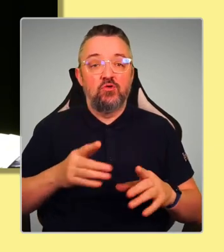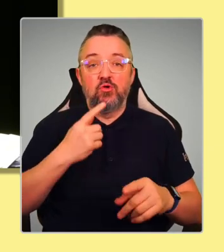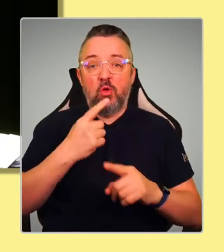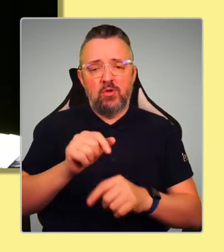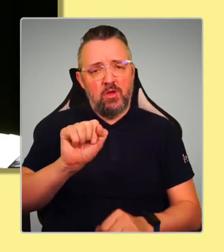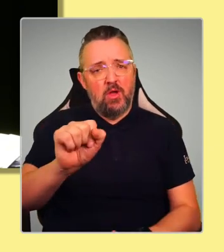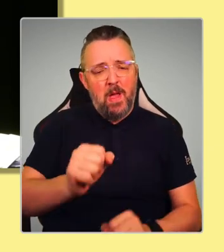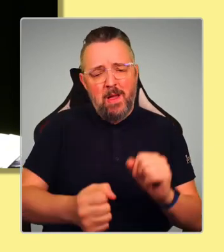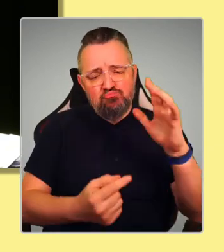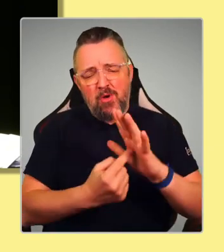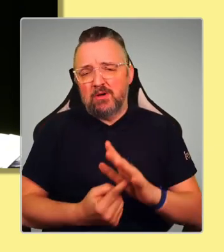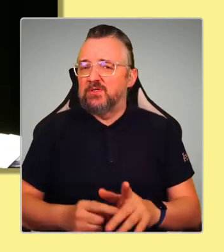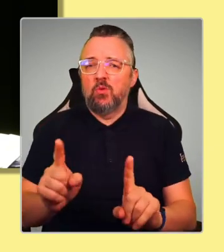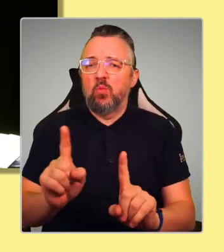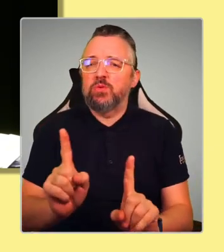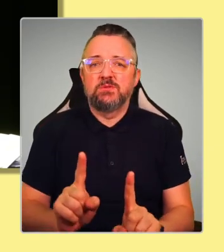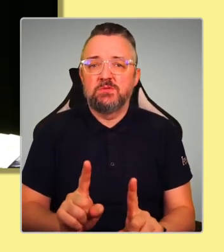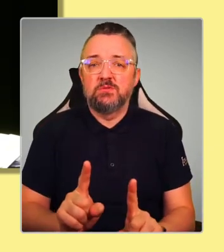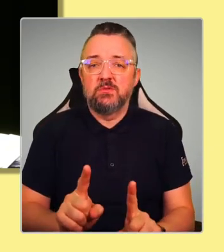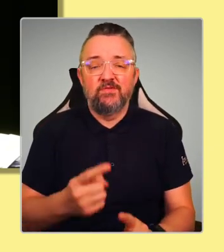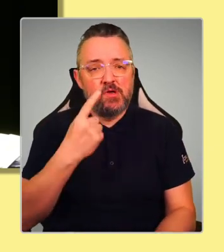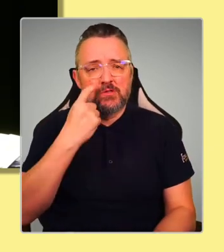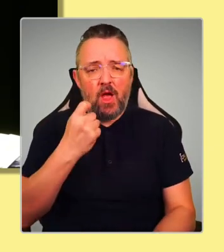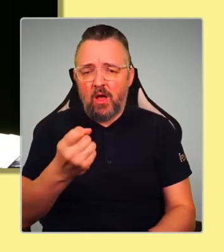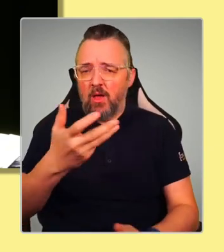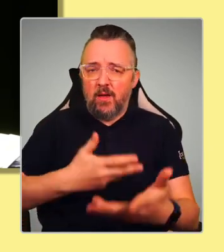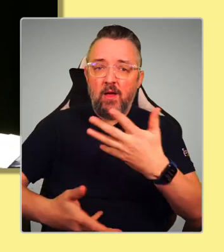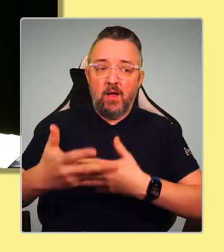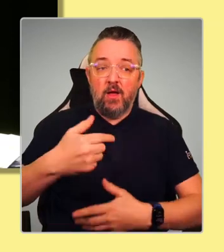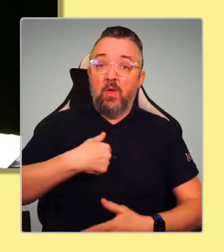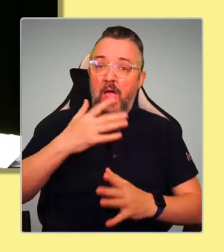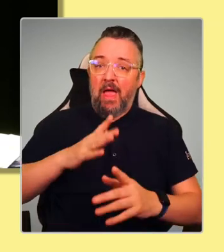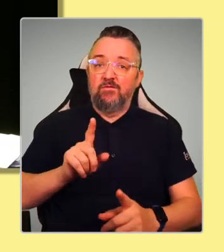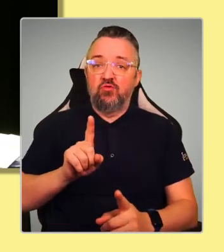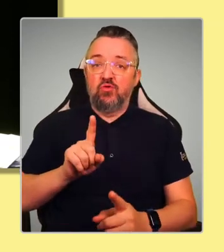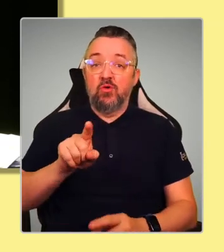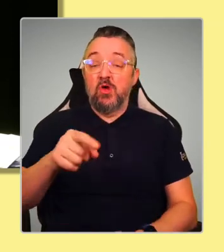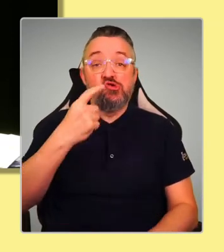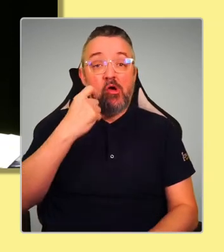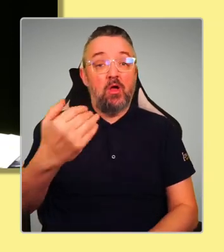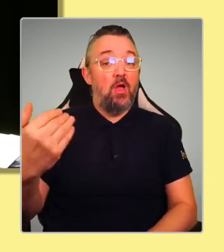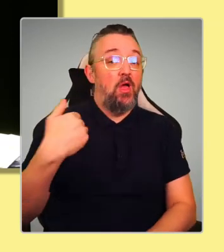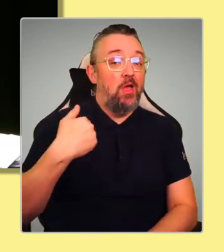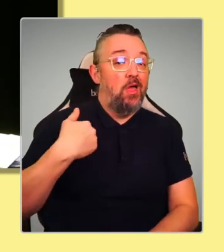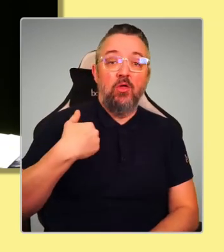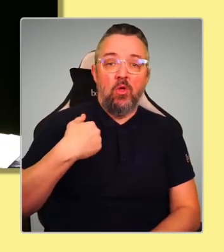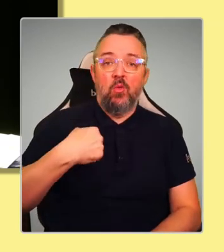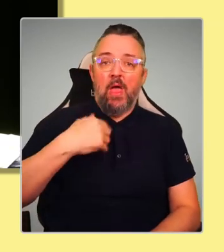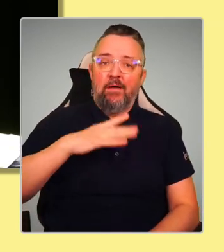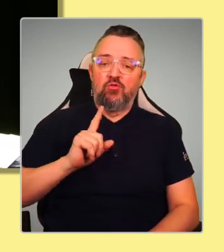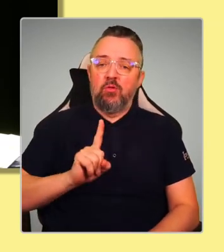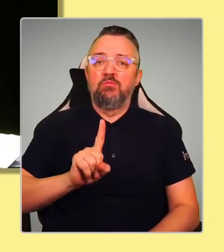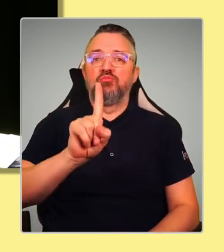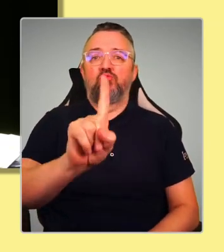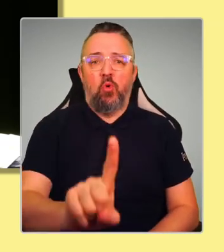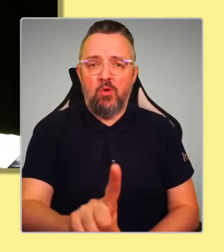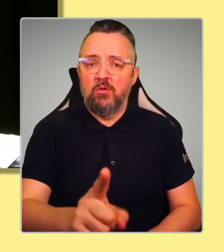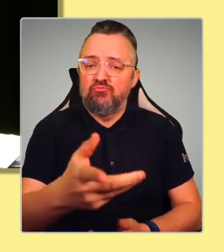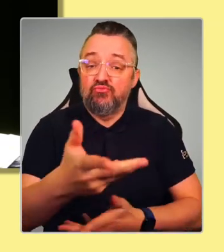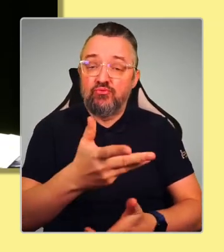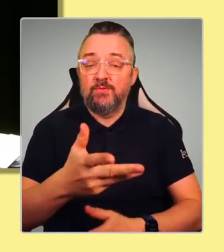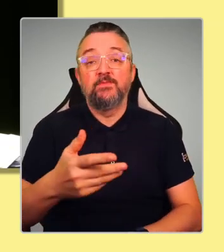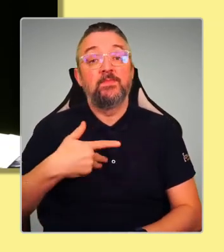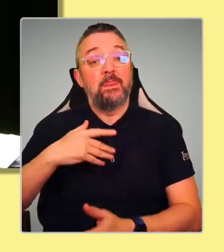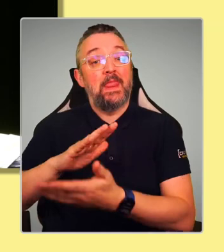in terms of the progressive agenda, but come to you. I can't expect young people to come to us. And our HQ team, they do a great job in